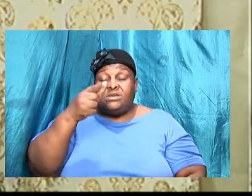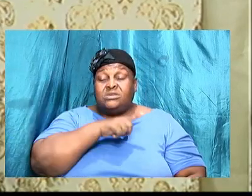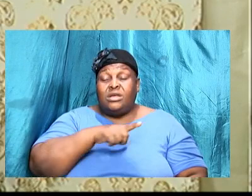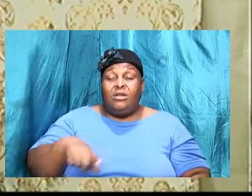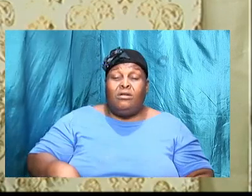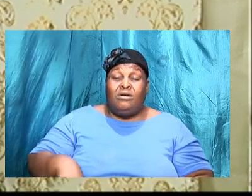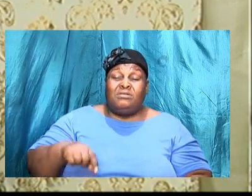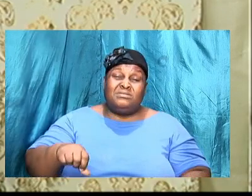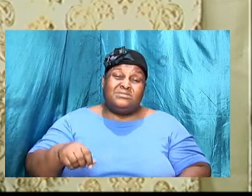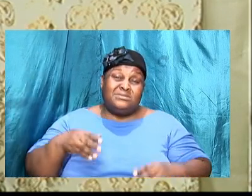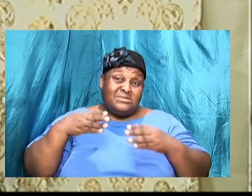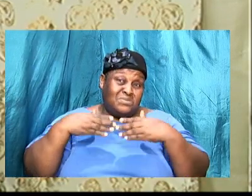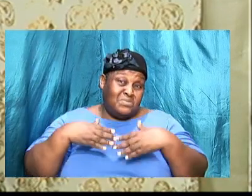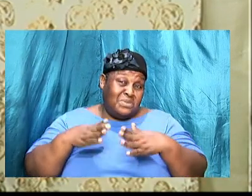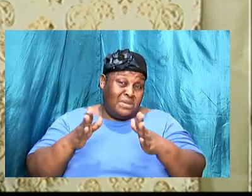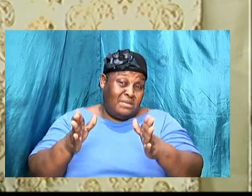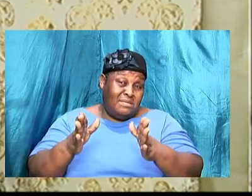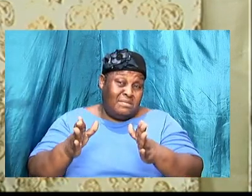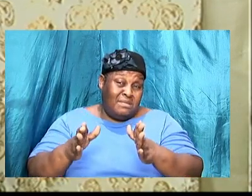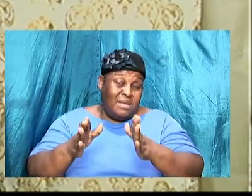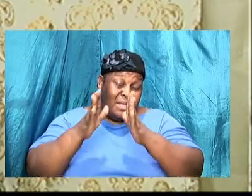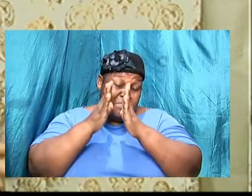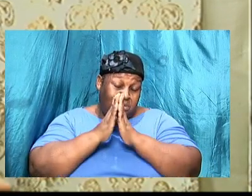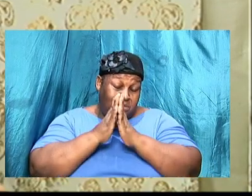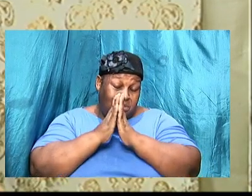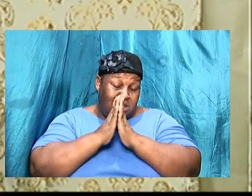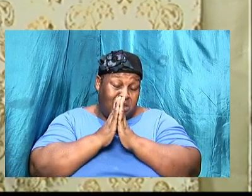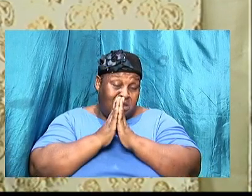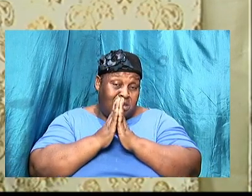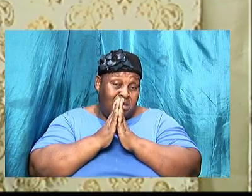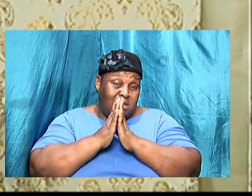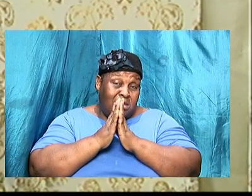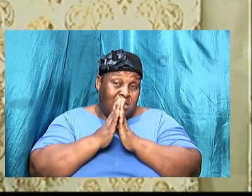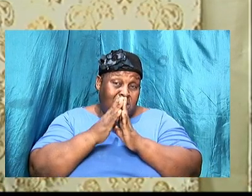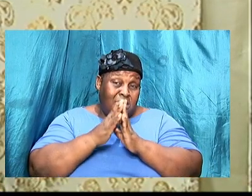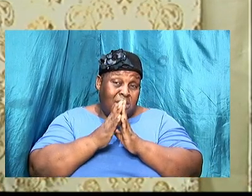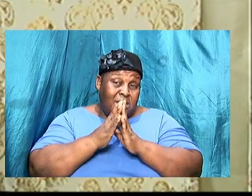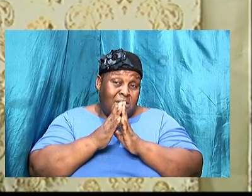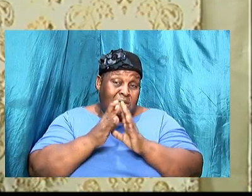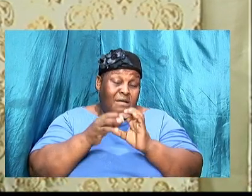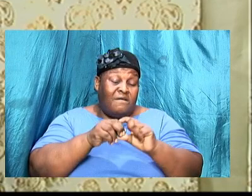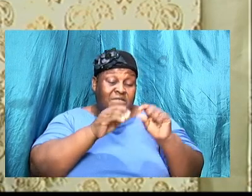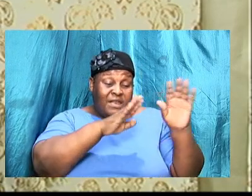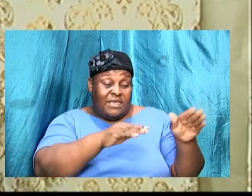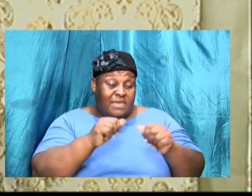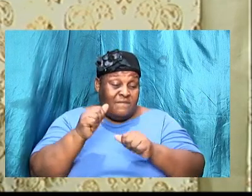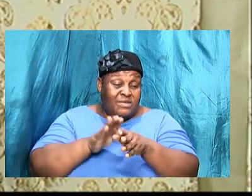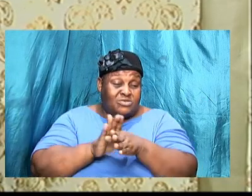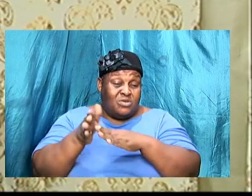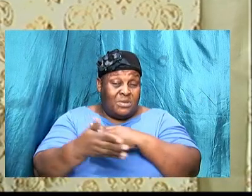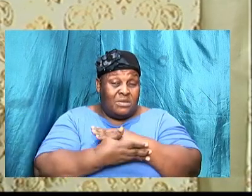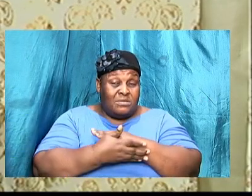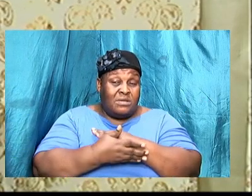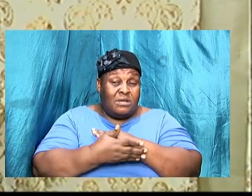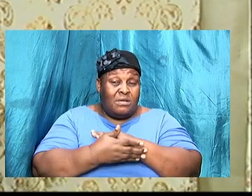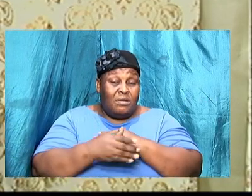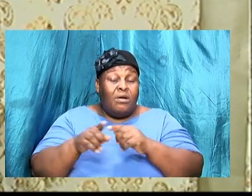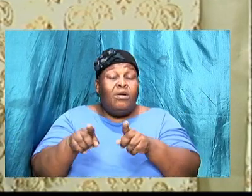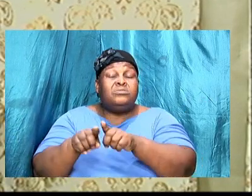and I prayed about migrating I also prayed about school